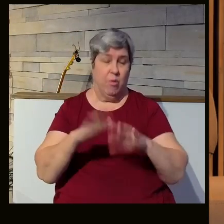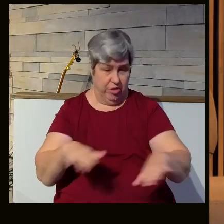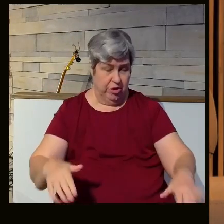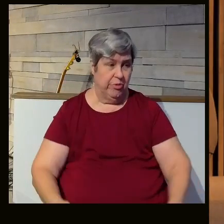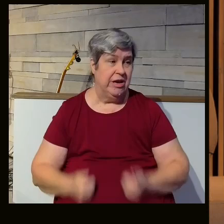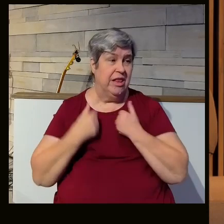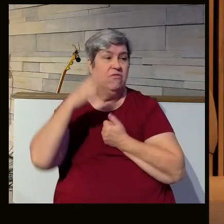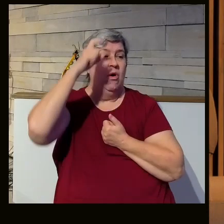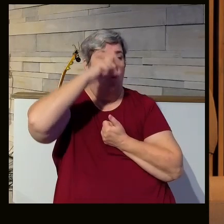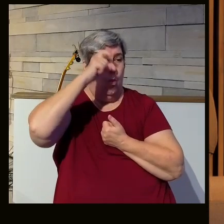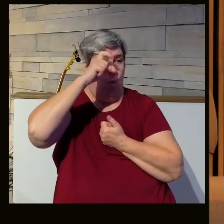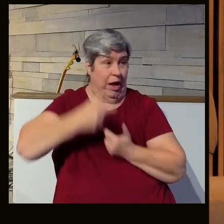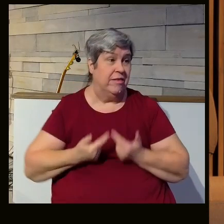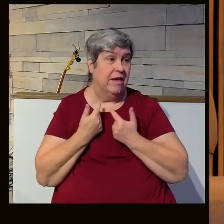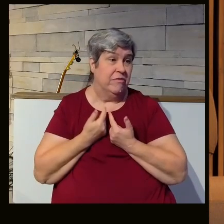wise lives.